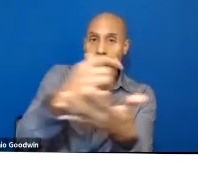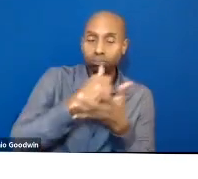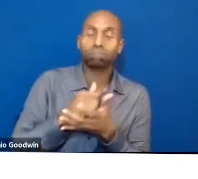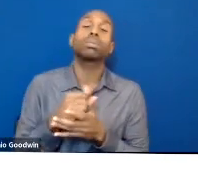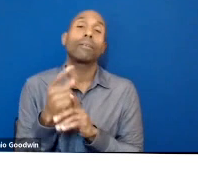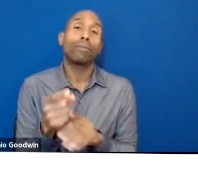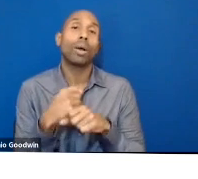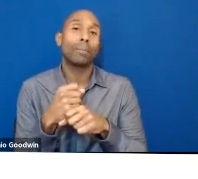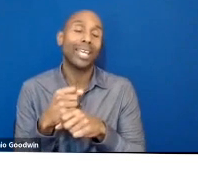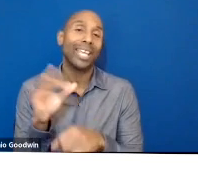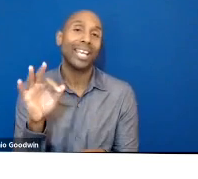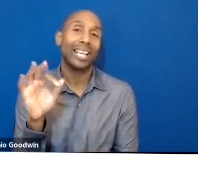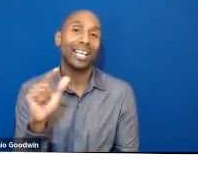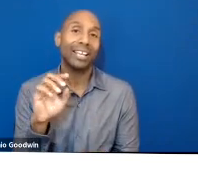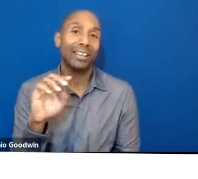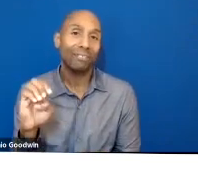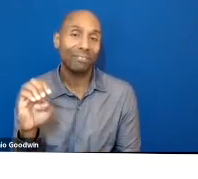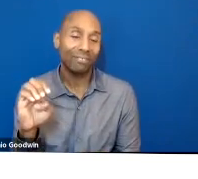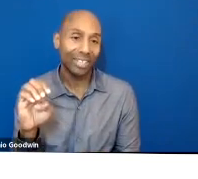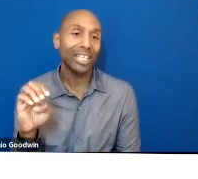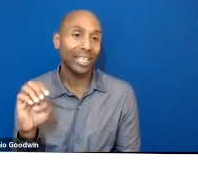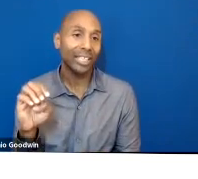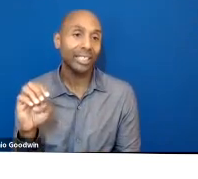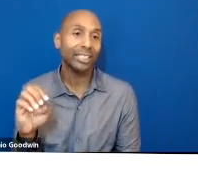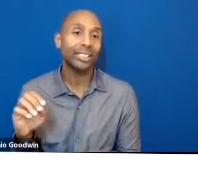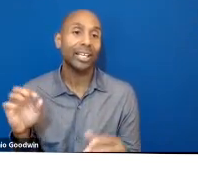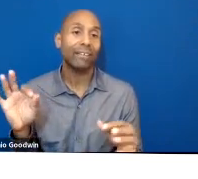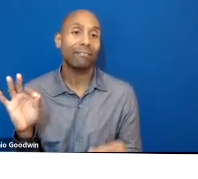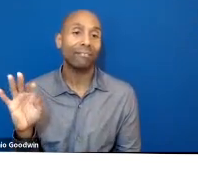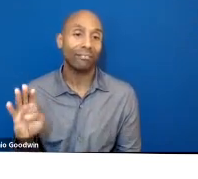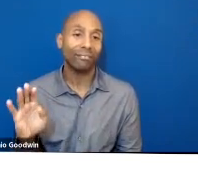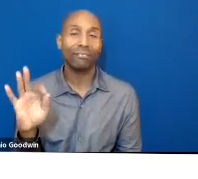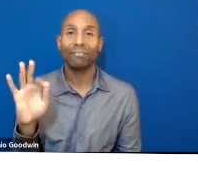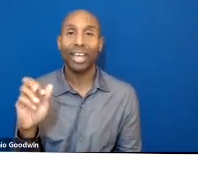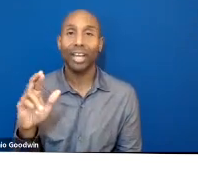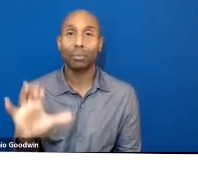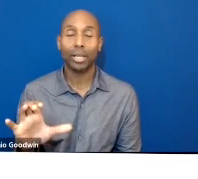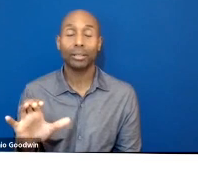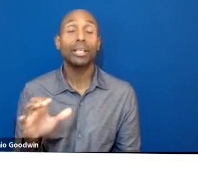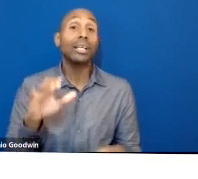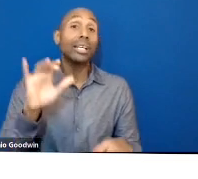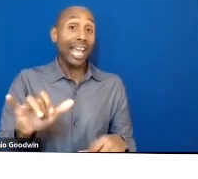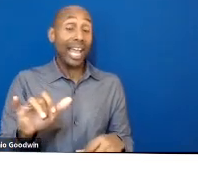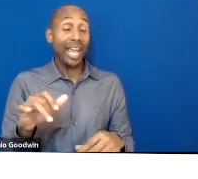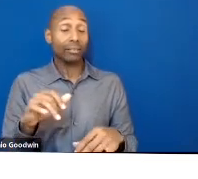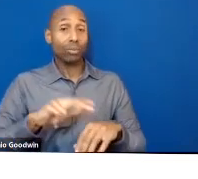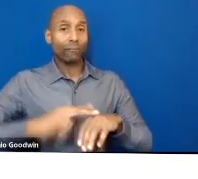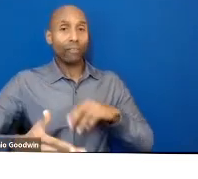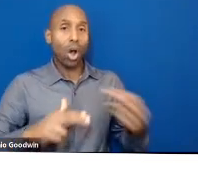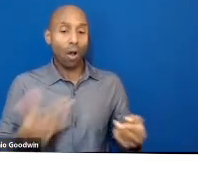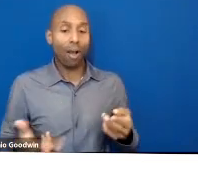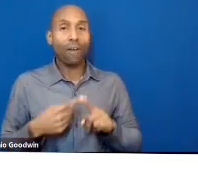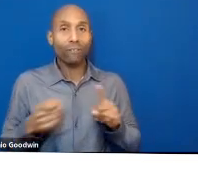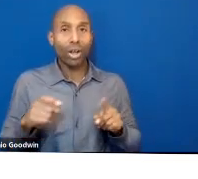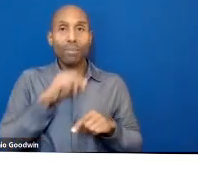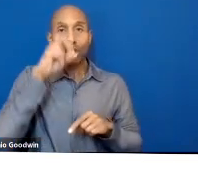fleece that was shed, they didn't have to prematurely shave the goats, which happens a lot now, especially with